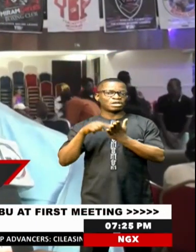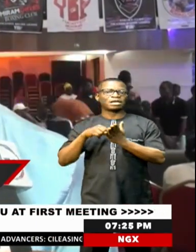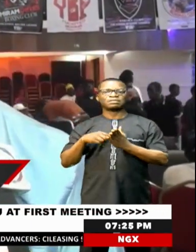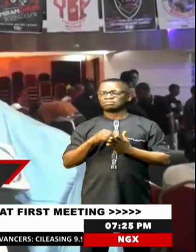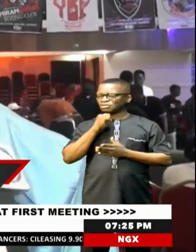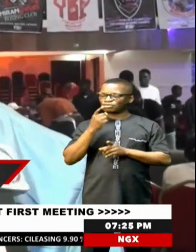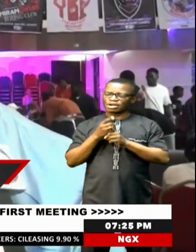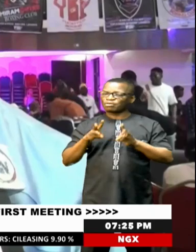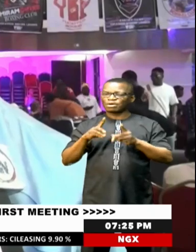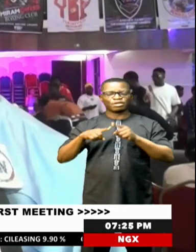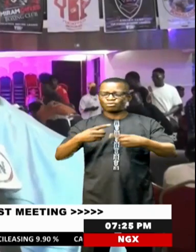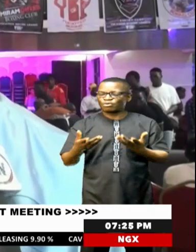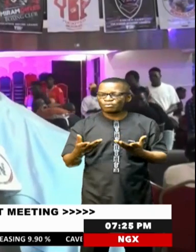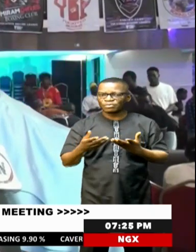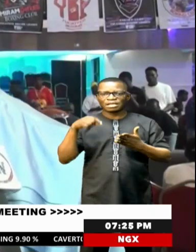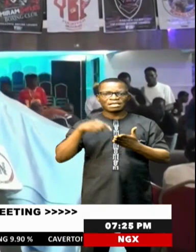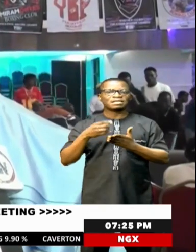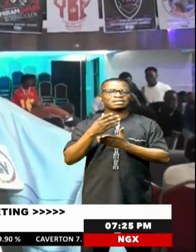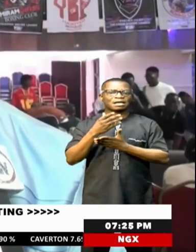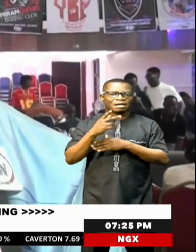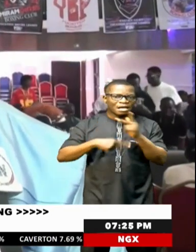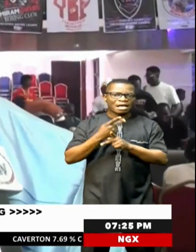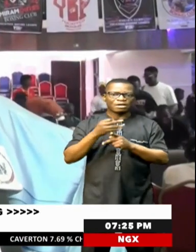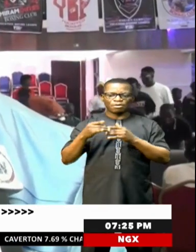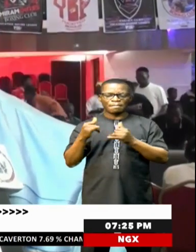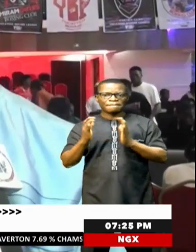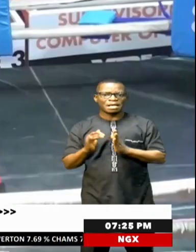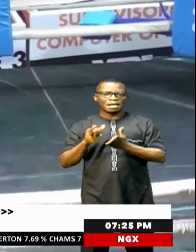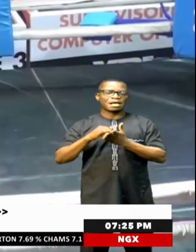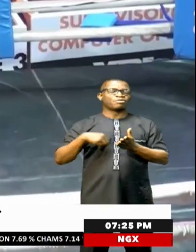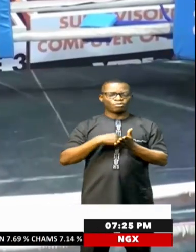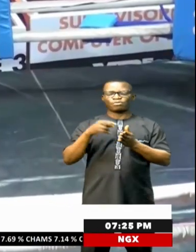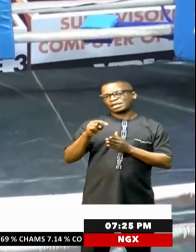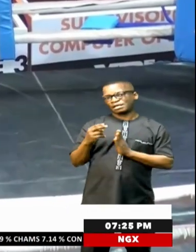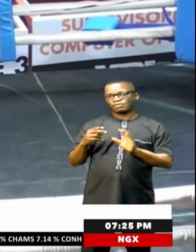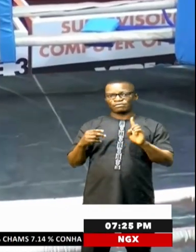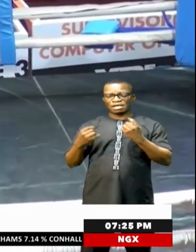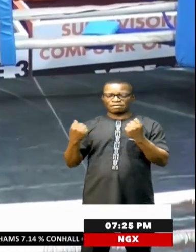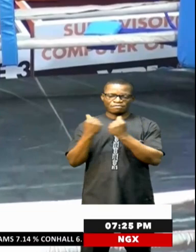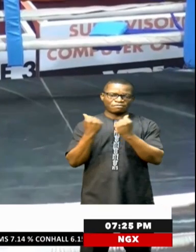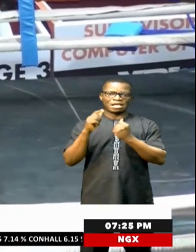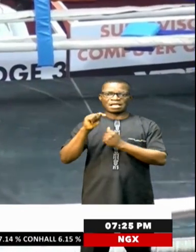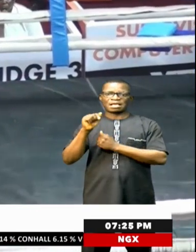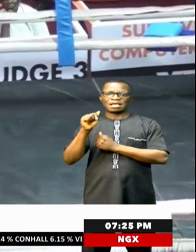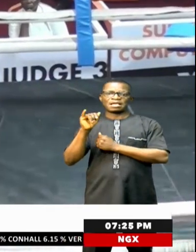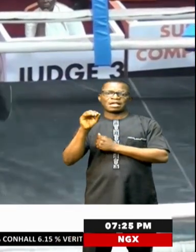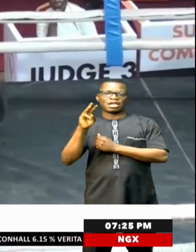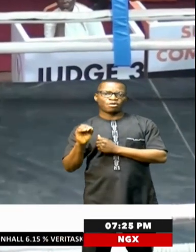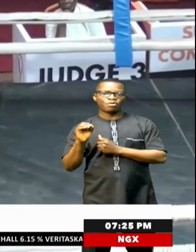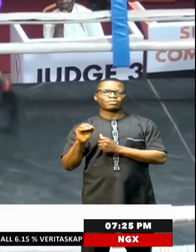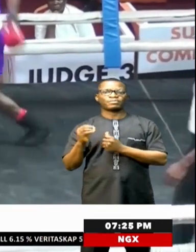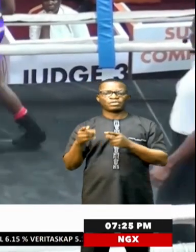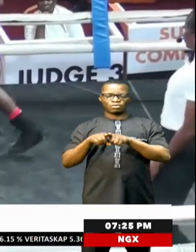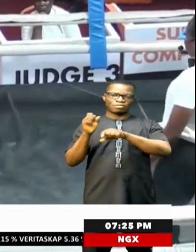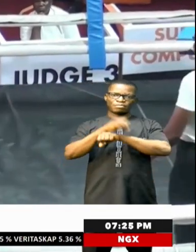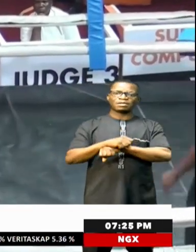In the first fight, Taiwa Adebay of AGB Boxing Club, beat